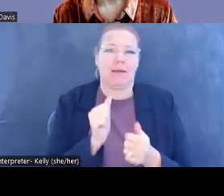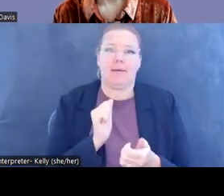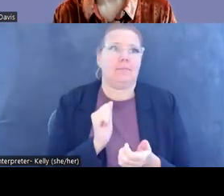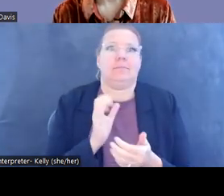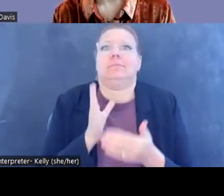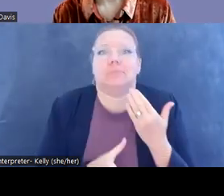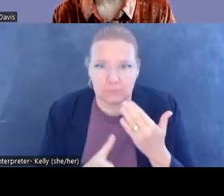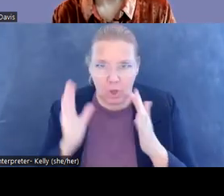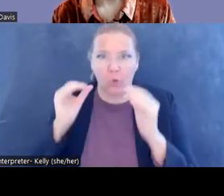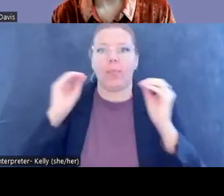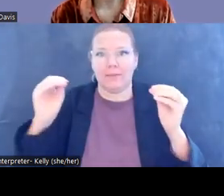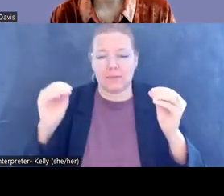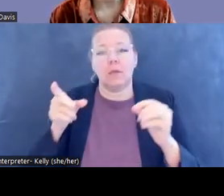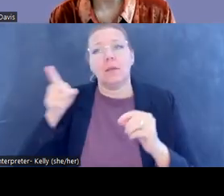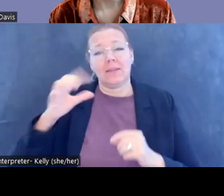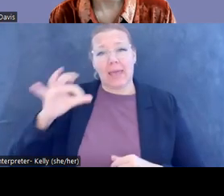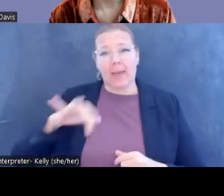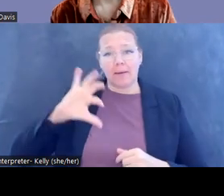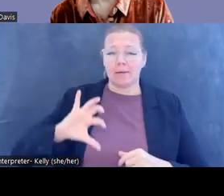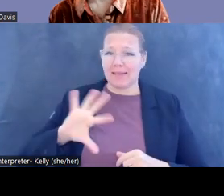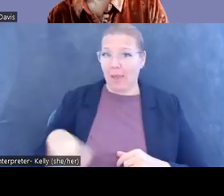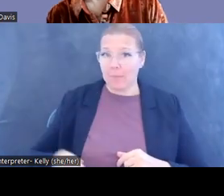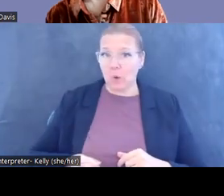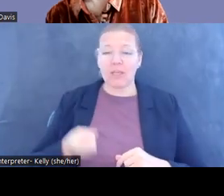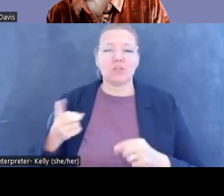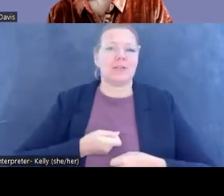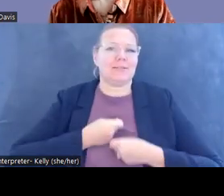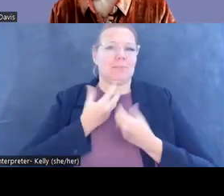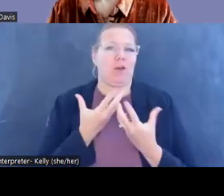should be an inspiring example for us all. Thank you.